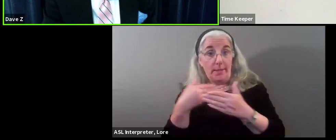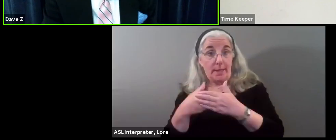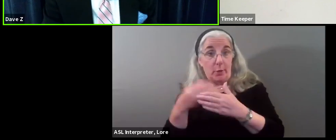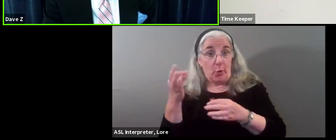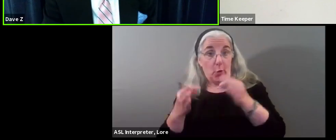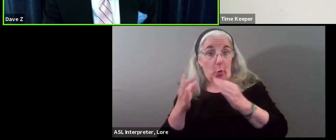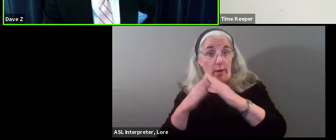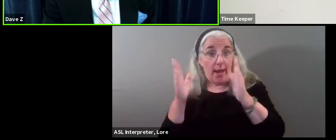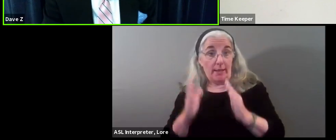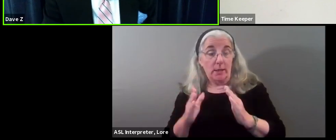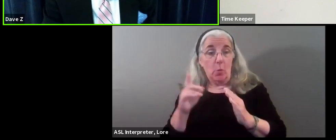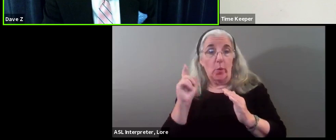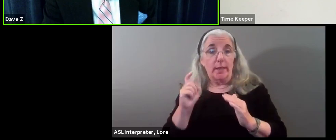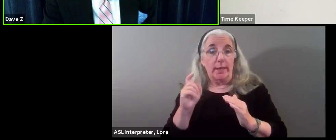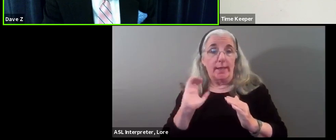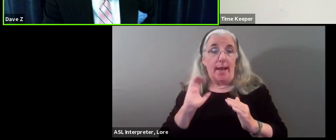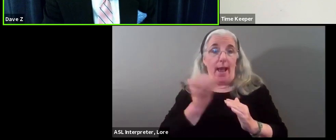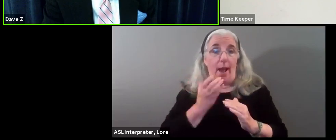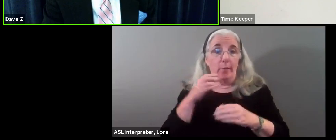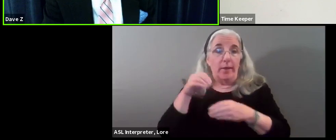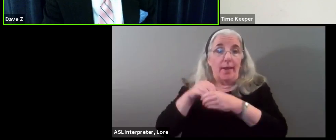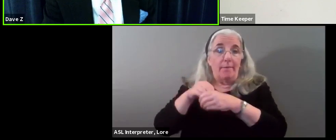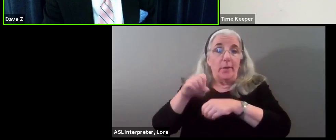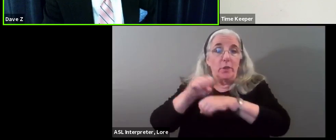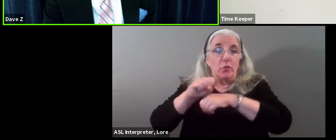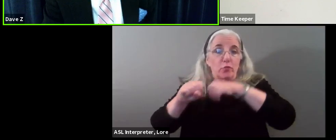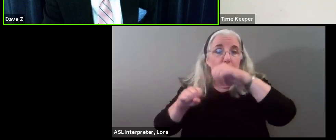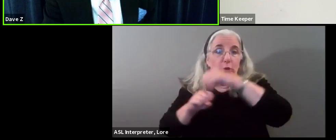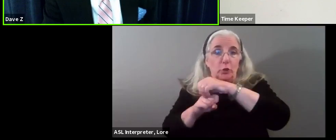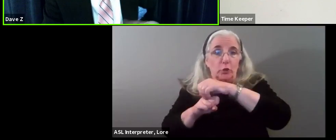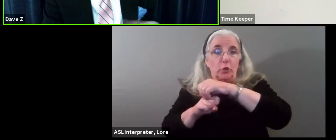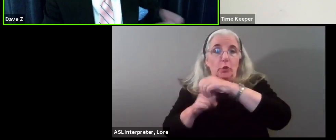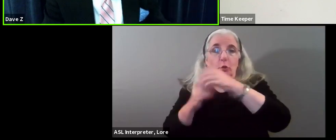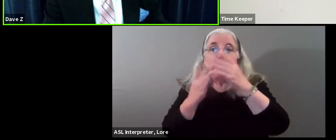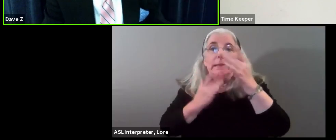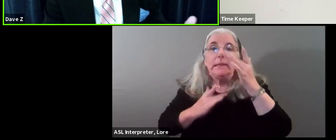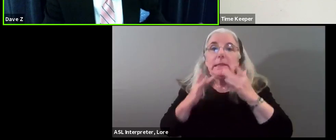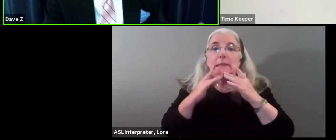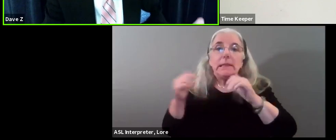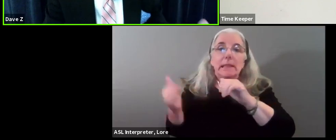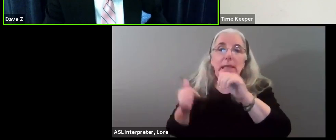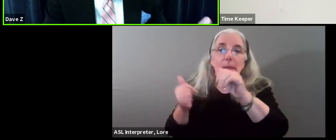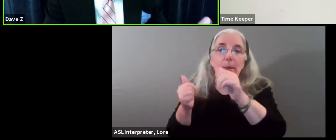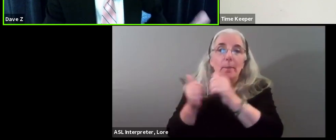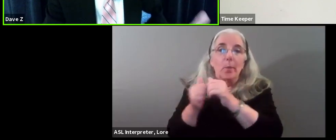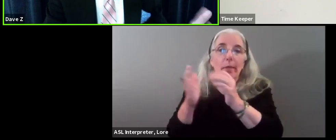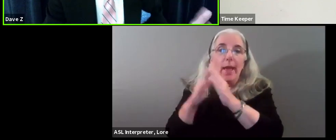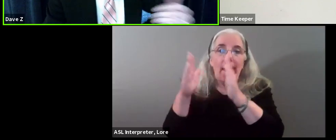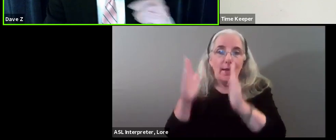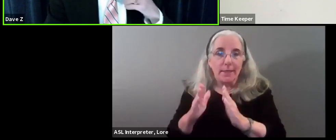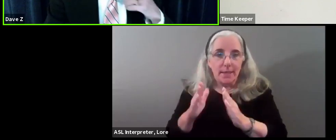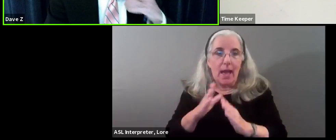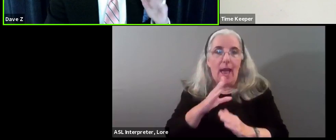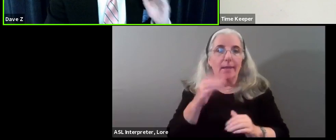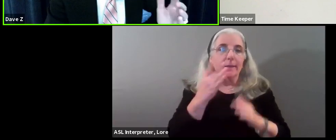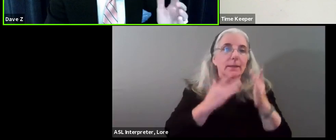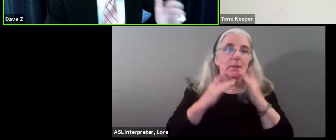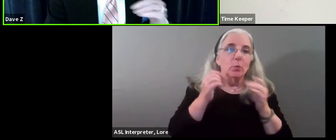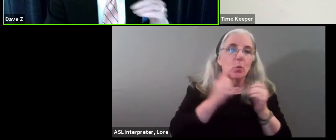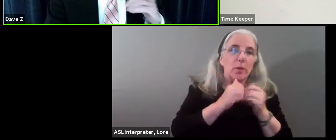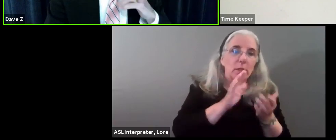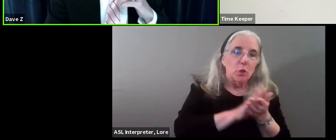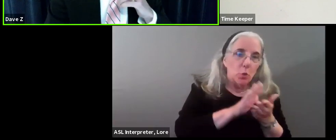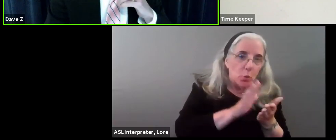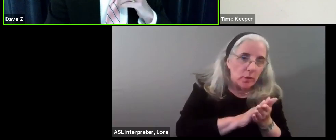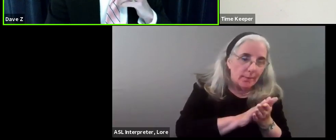there for our infrastructure to keep pace with that new housing and consequently more school-age youngsters. The question,